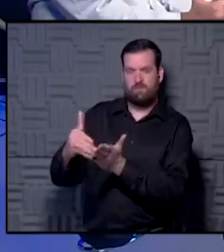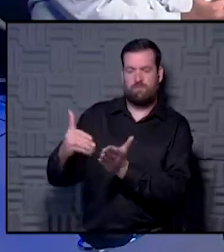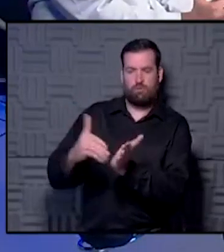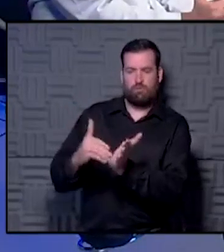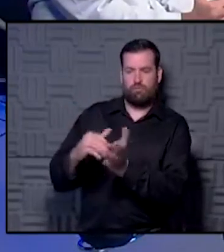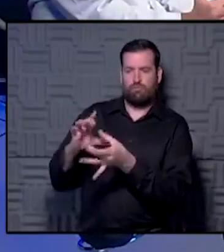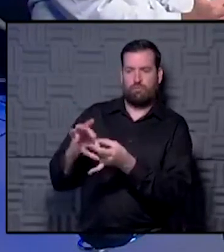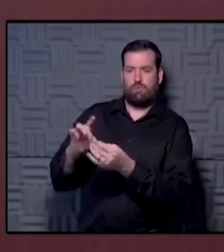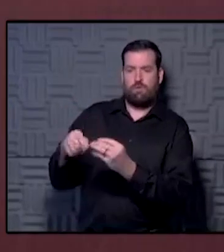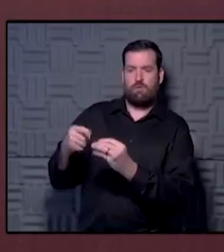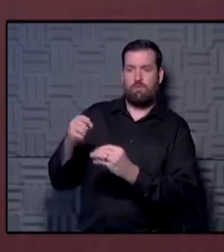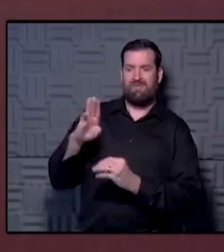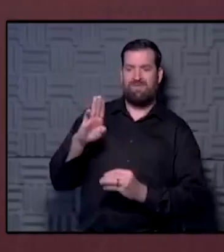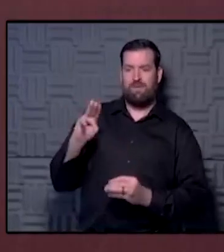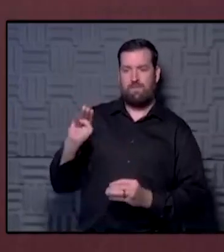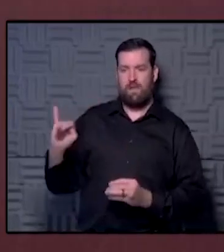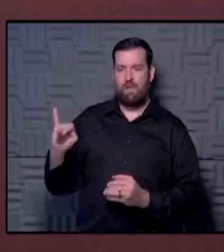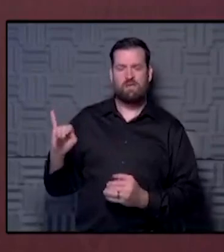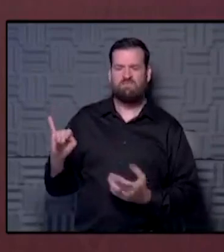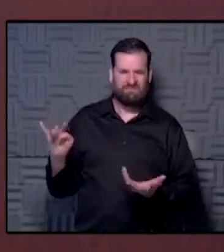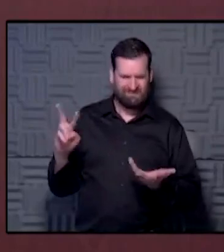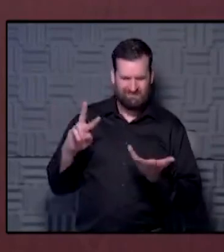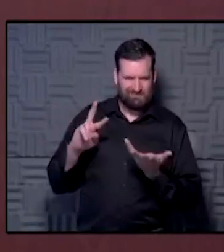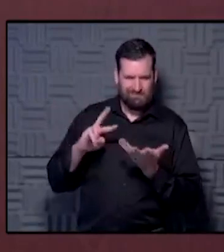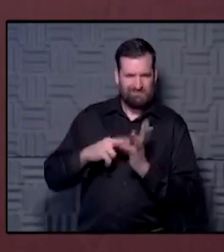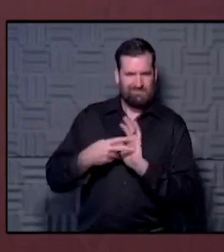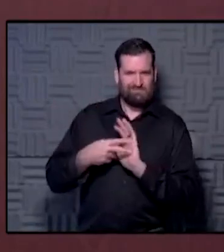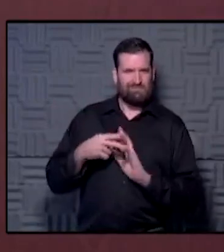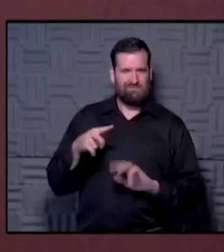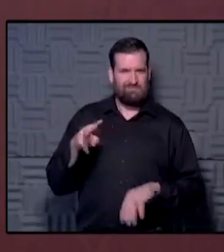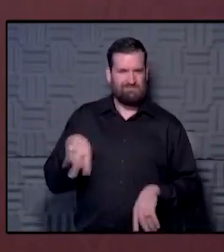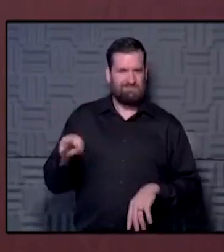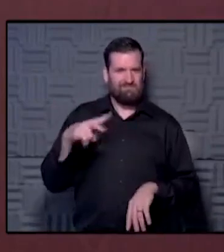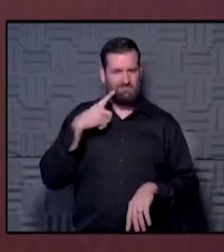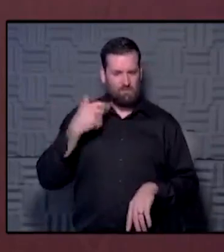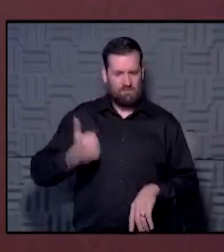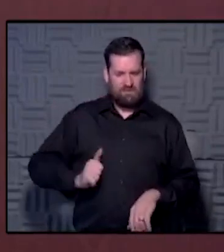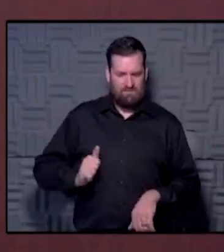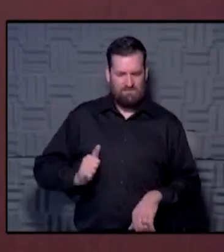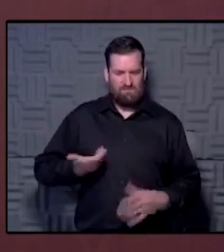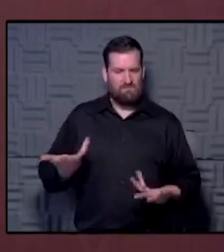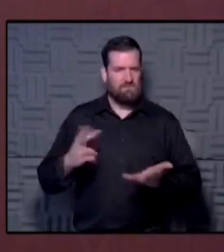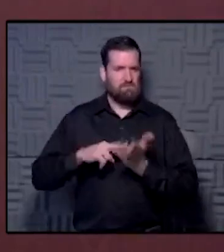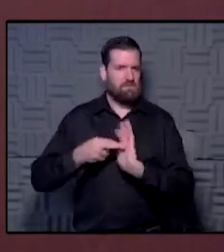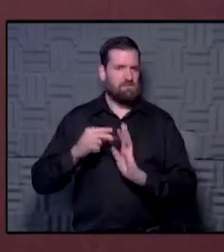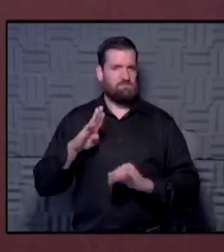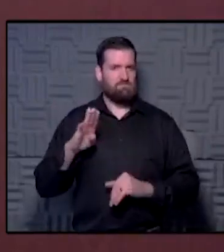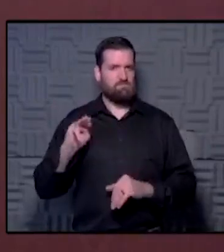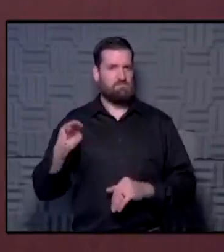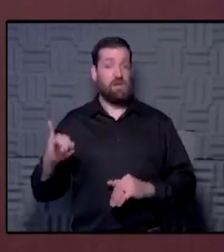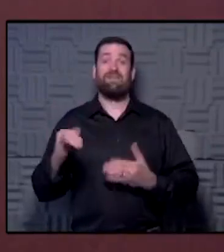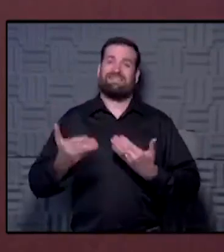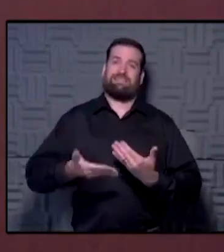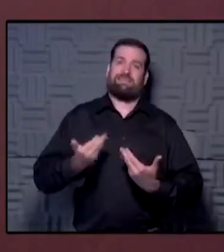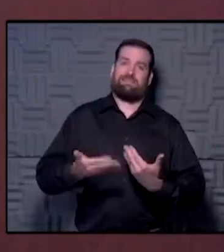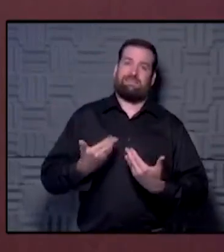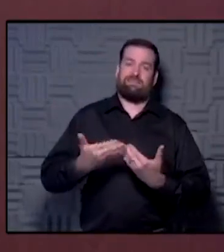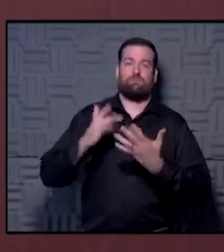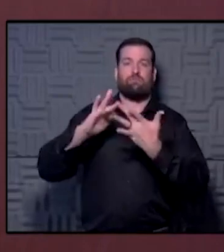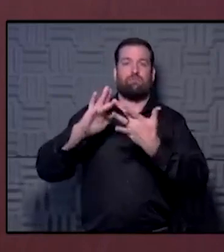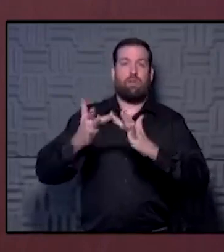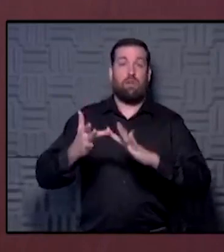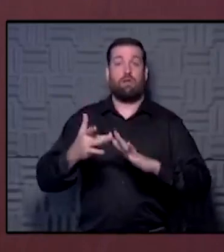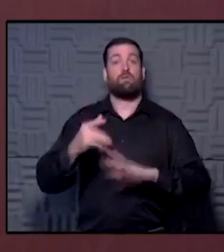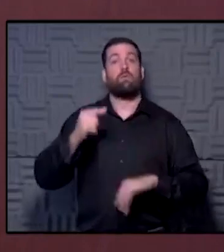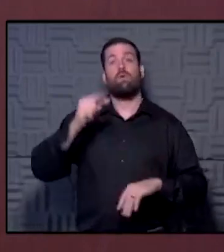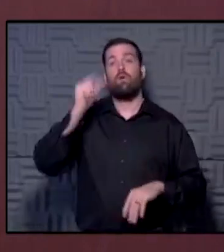talk about body mass index and people may not know exactly how to know what that is for themselves. So it's actually very easily available on the Internet. Just